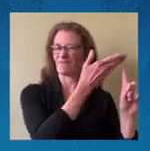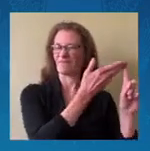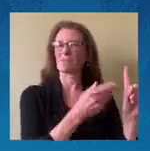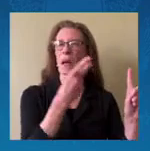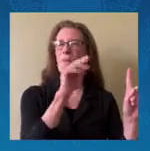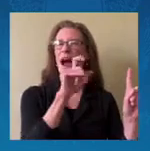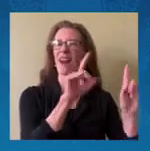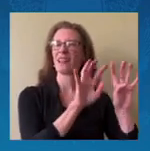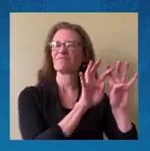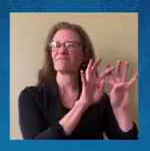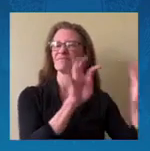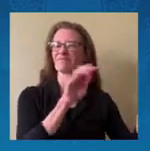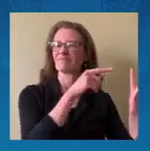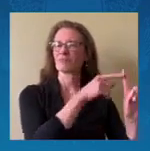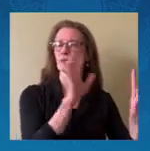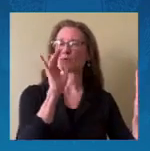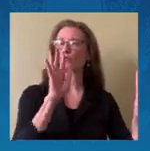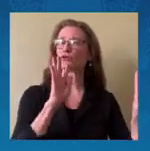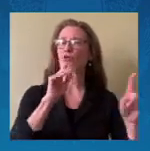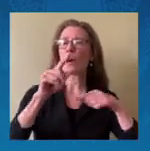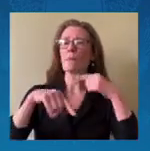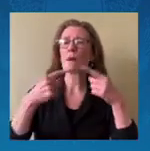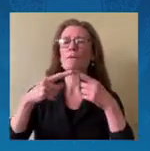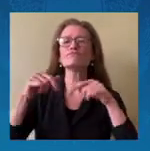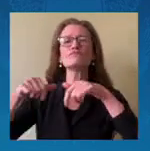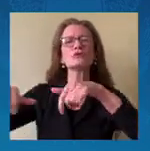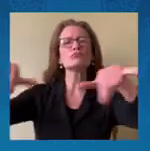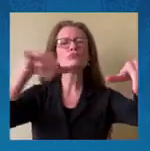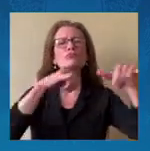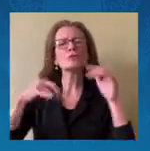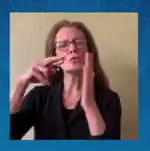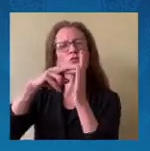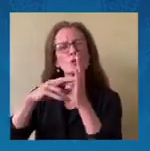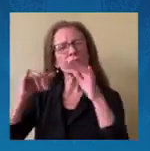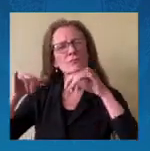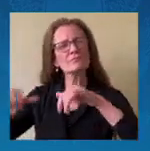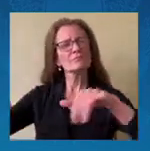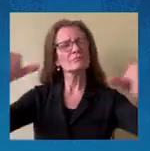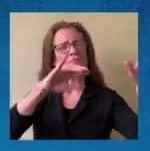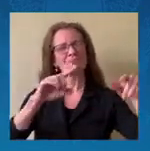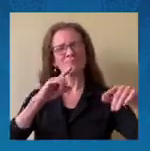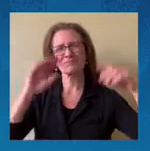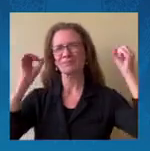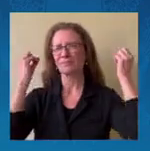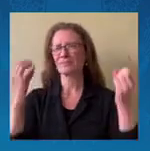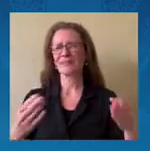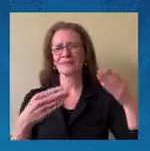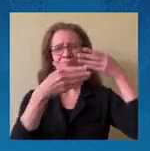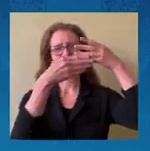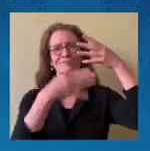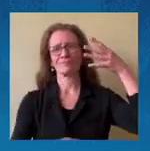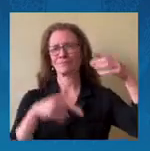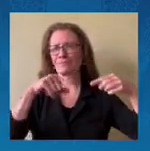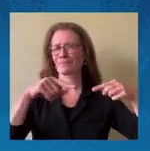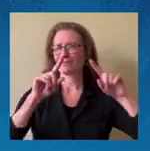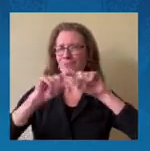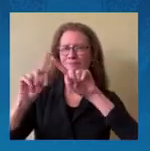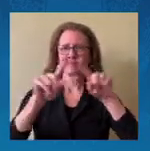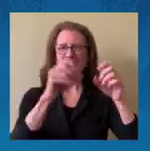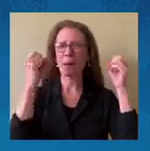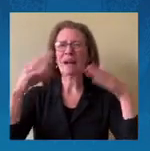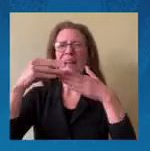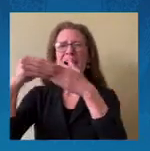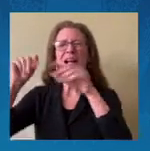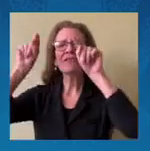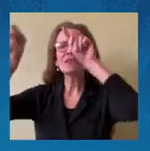rules. And we have. Many. Extraordinary. leaders. Who are the members. Of the president's cabinet. Who are here.